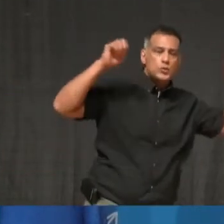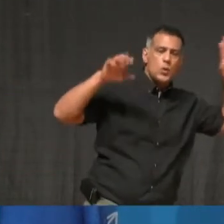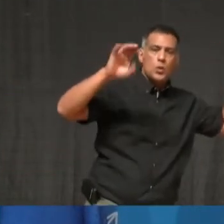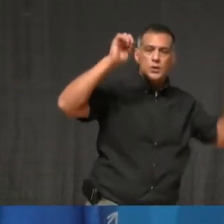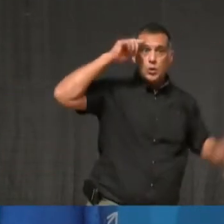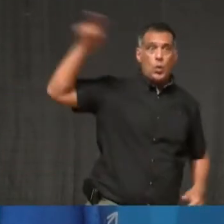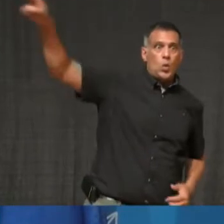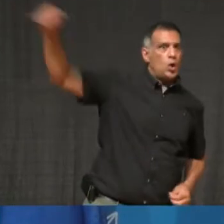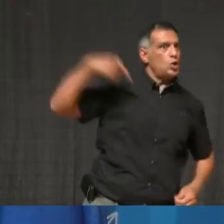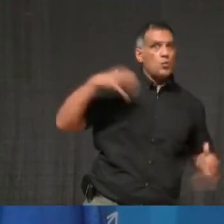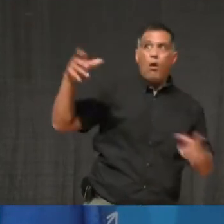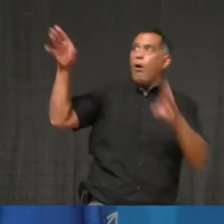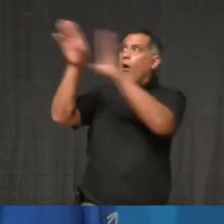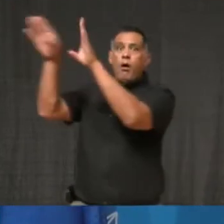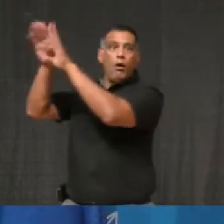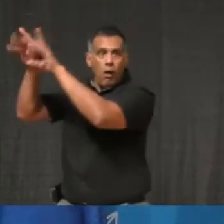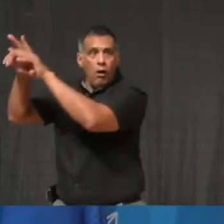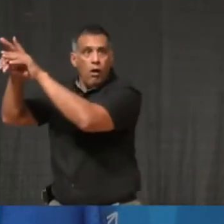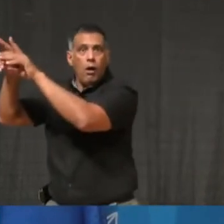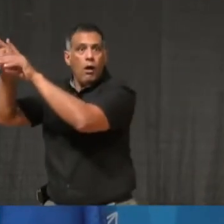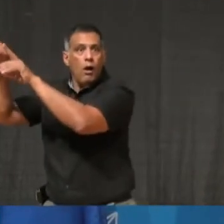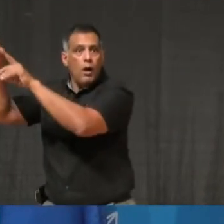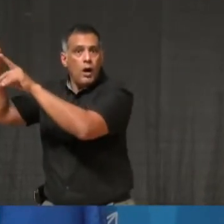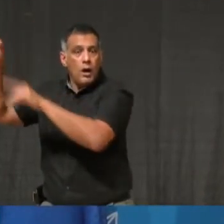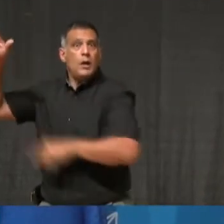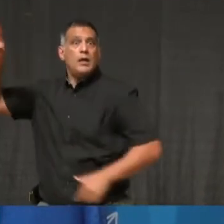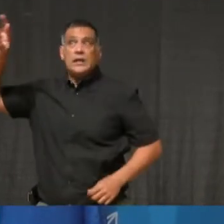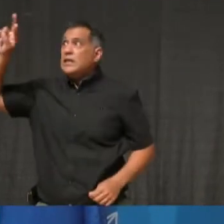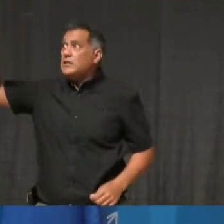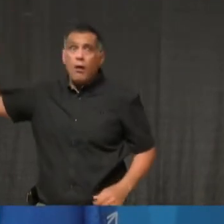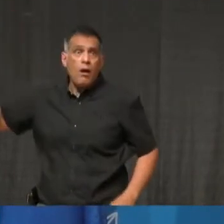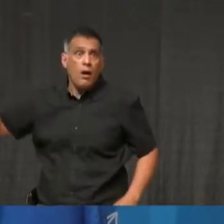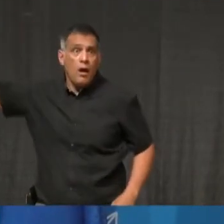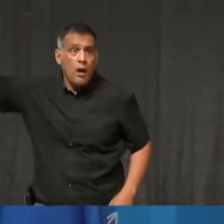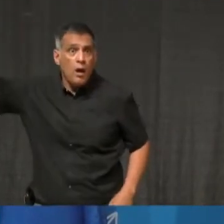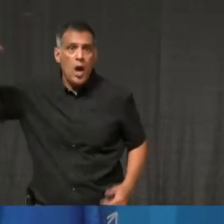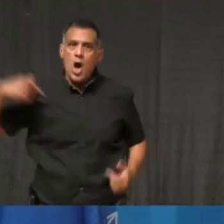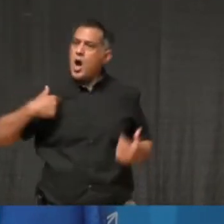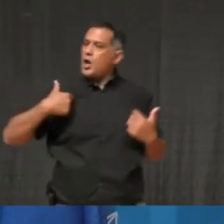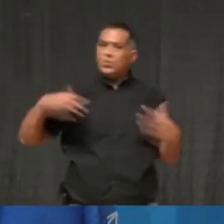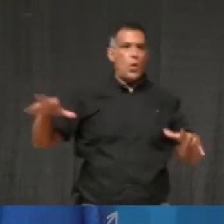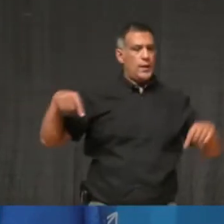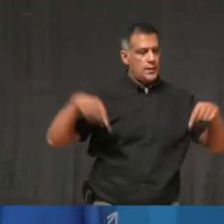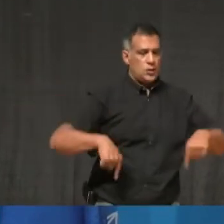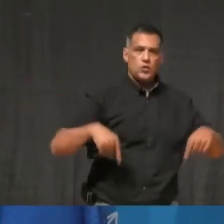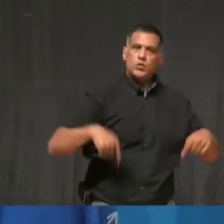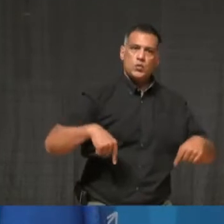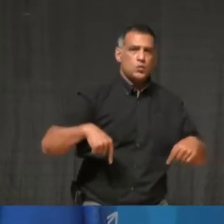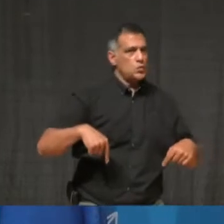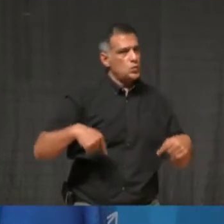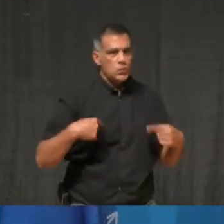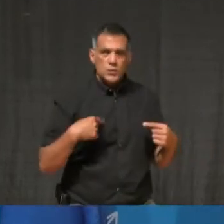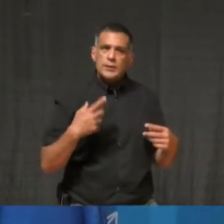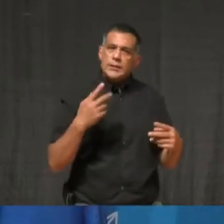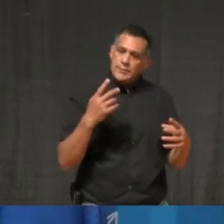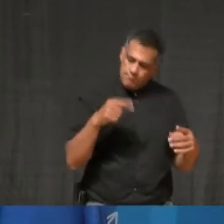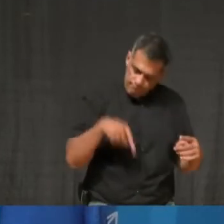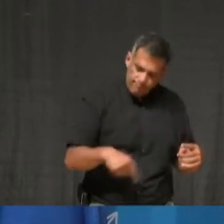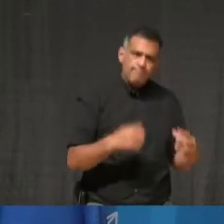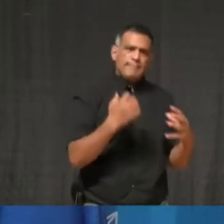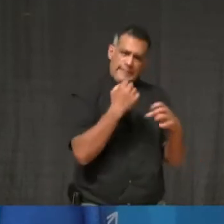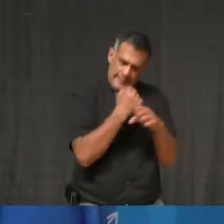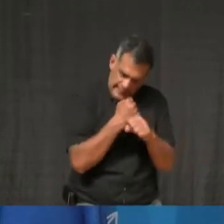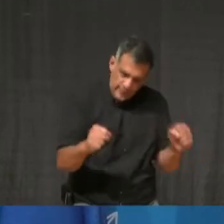really speaks to the challenge before us. We can either close and make sure that we take the safe precautions to keep our